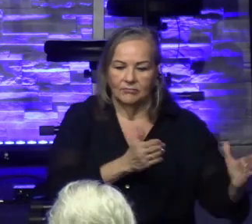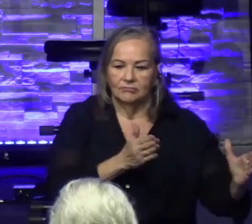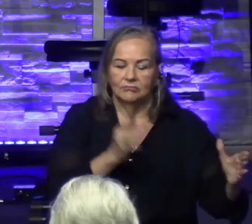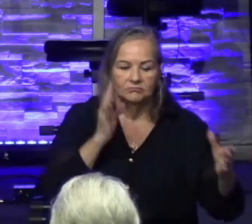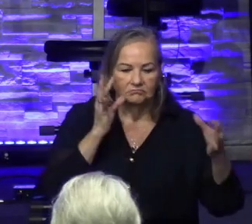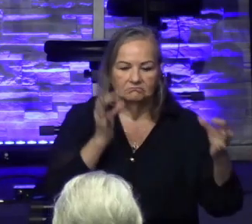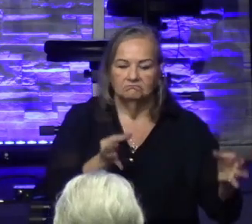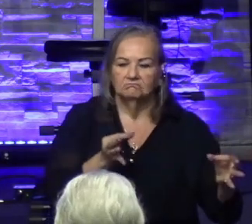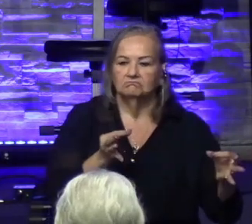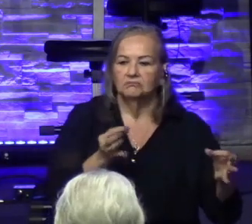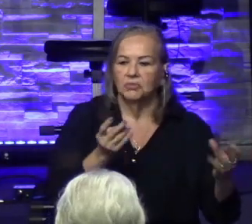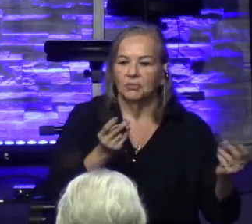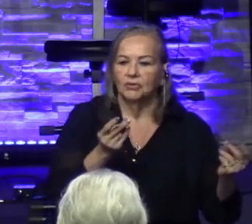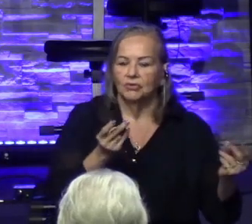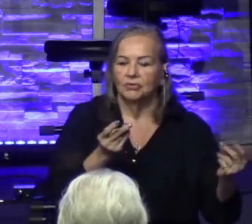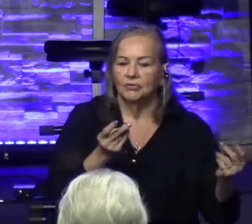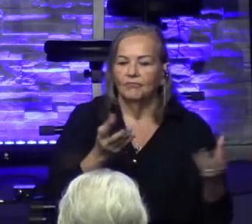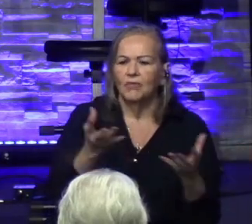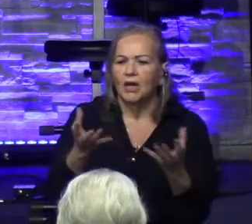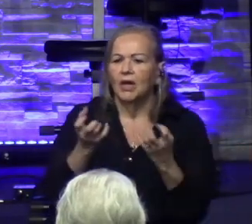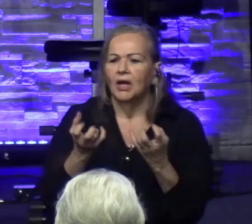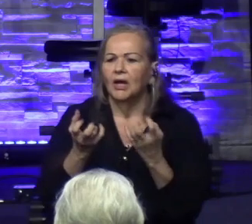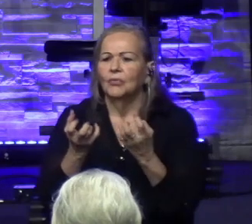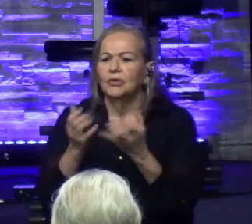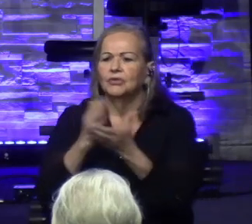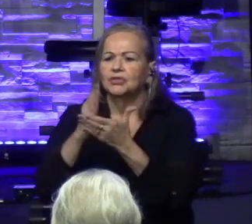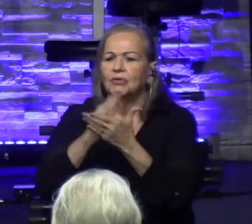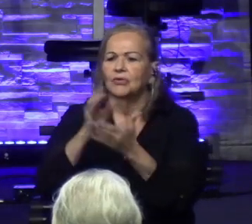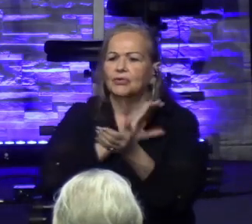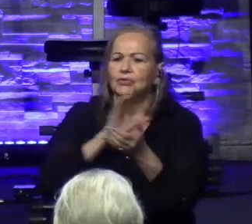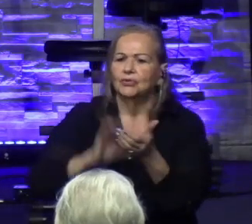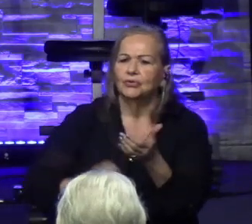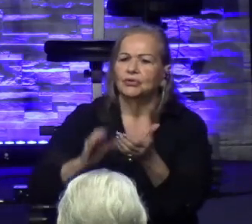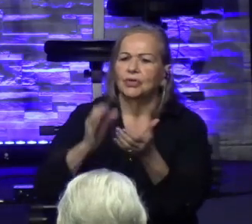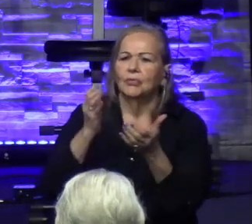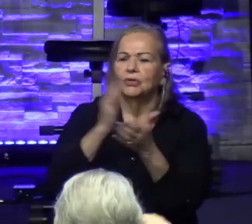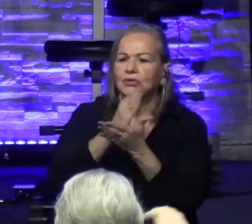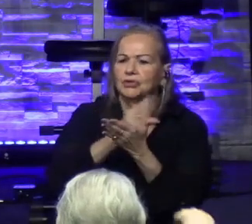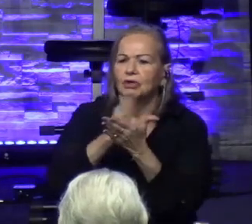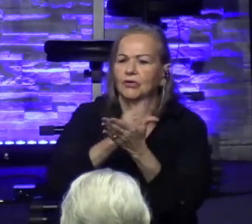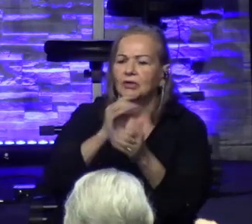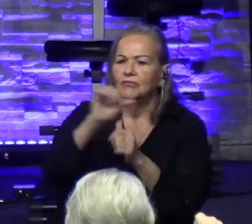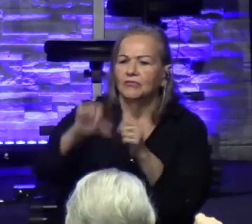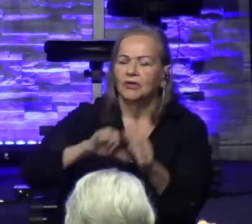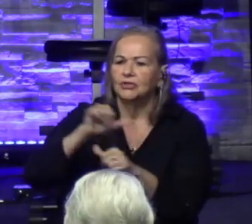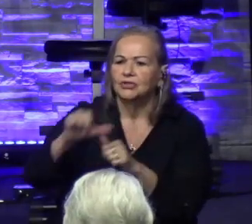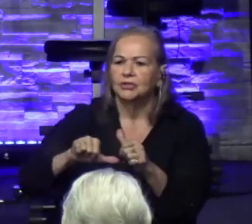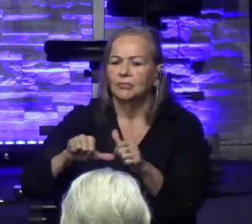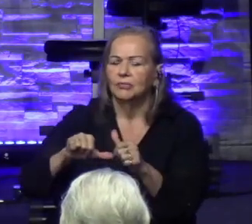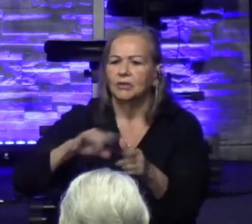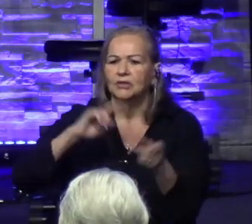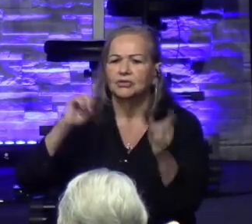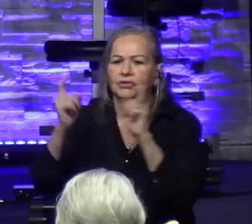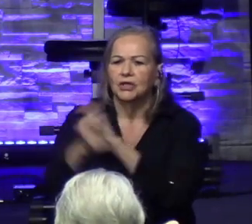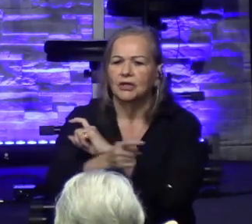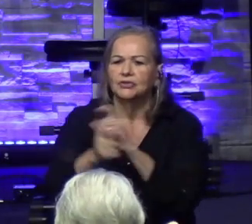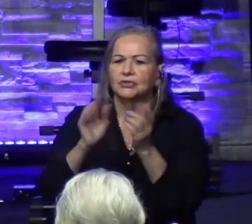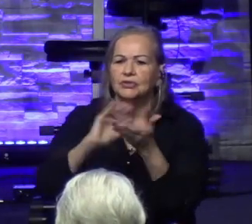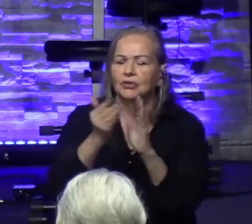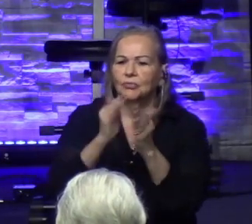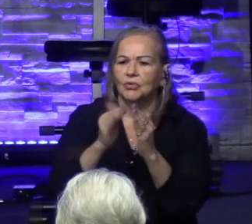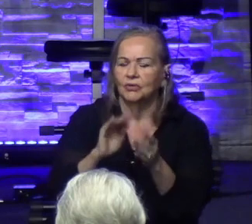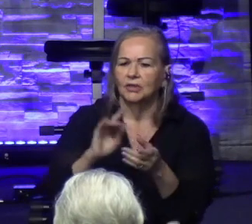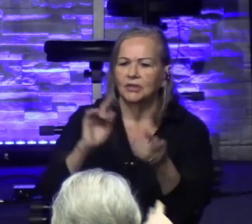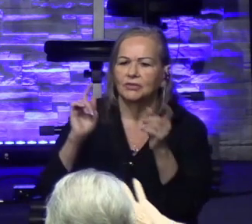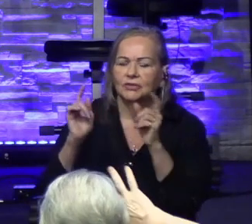For me, like I said, I want to be part of a church. I want to be part of a fellowship that goes out and changes the area around him. It changes the lives